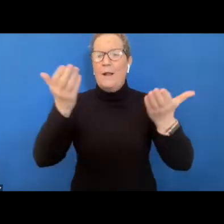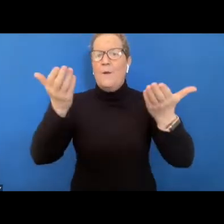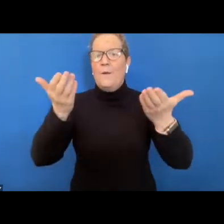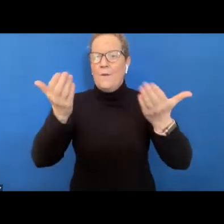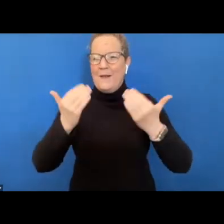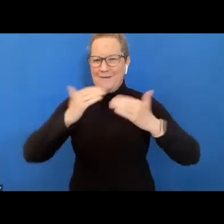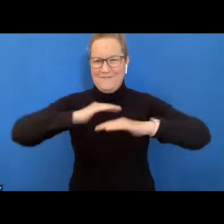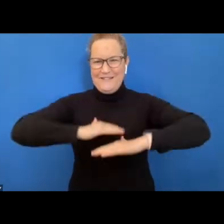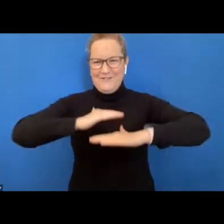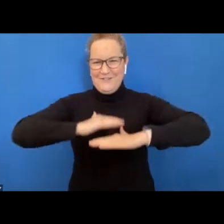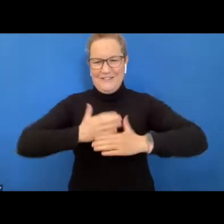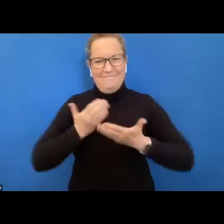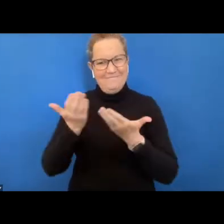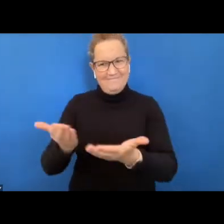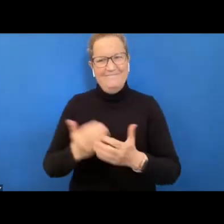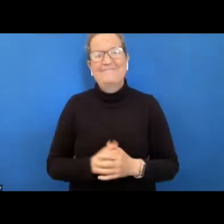over to you uncle tony